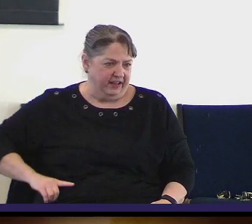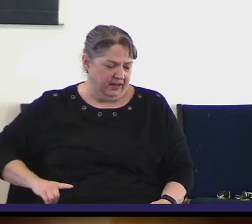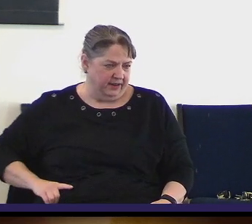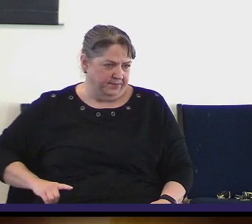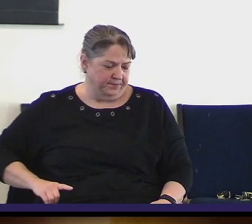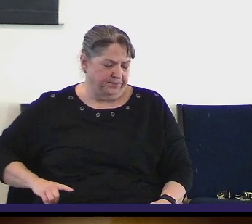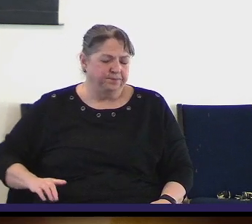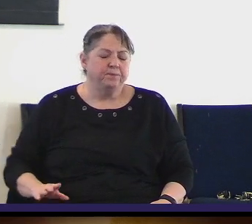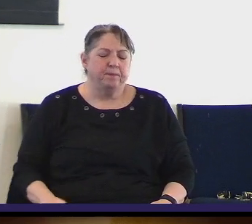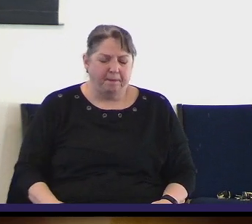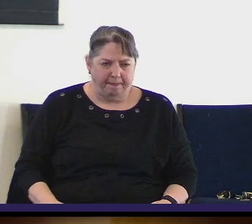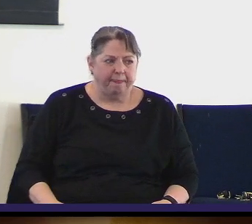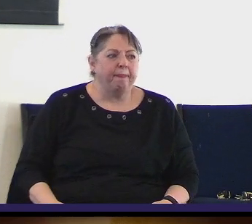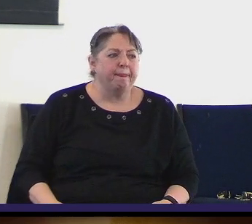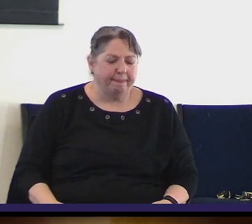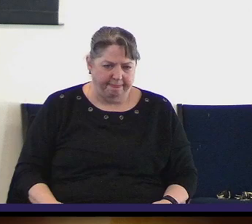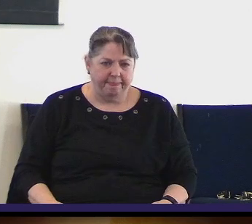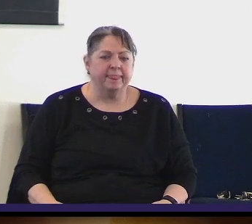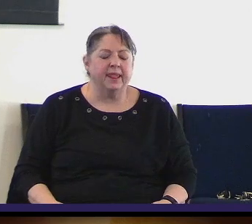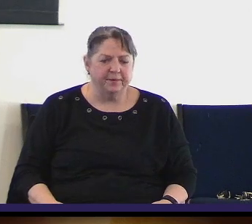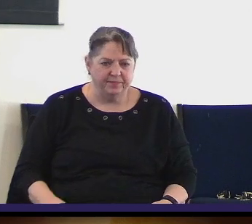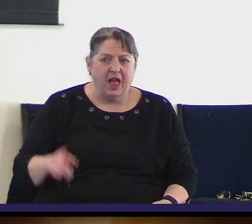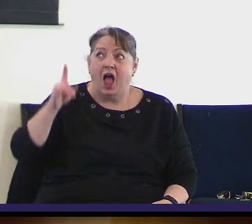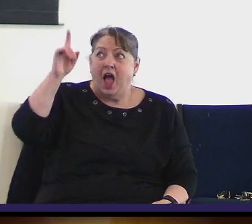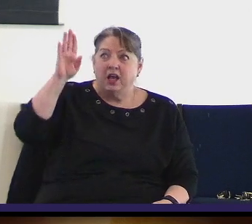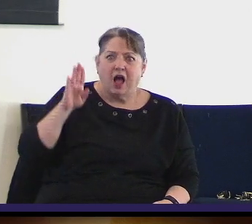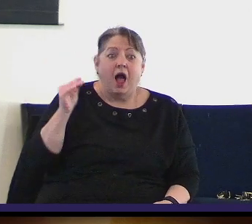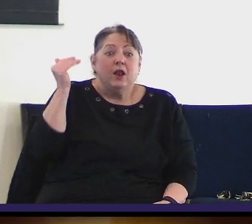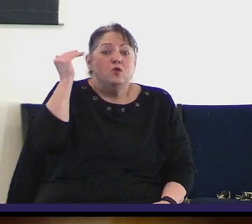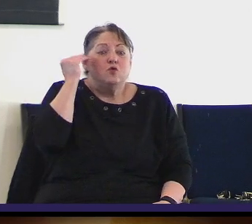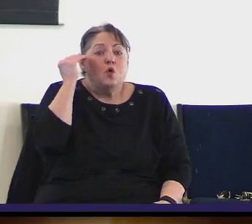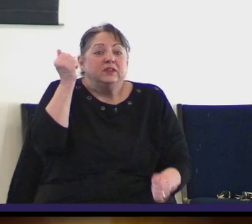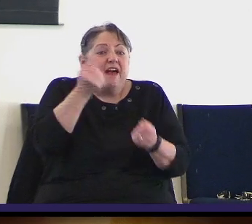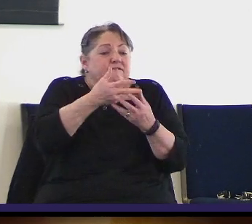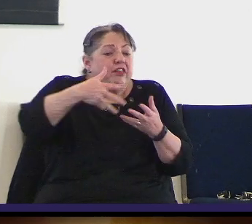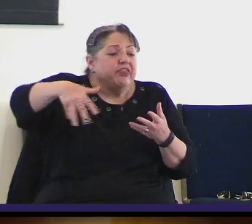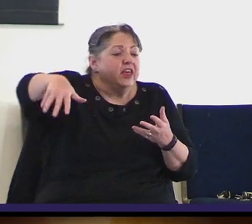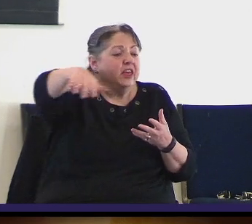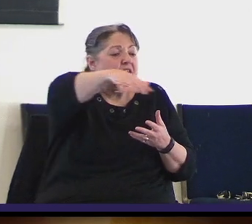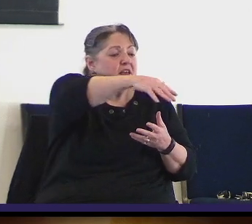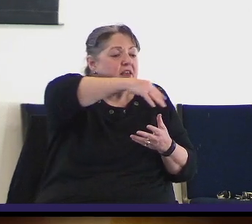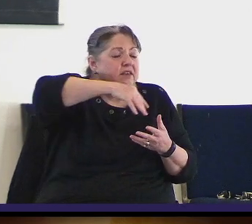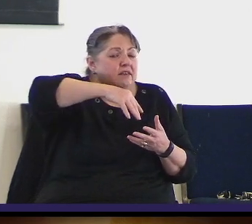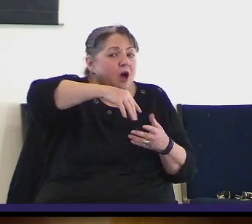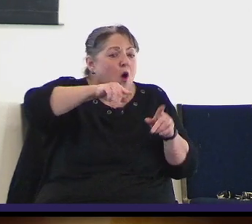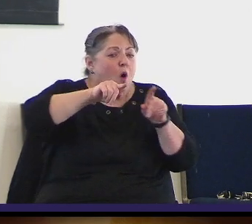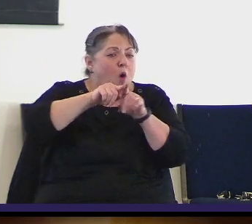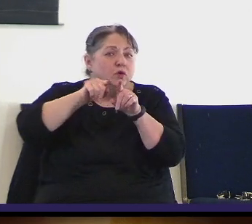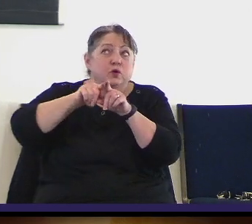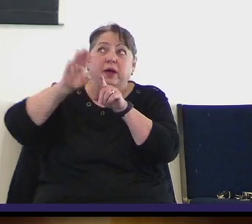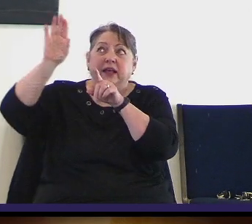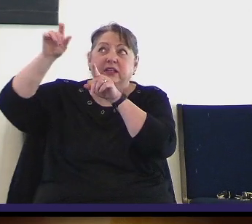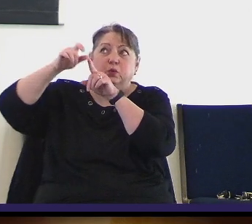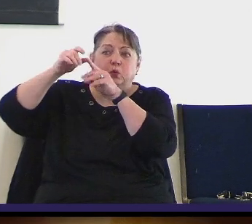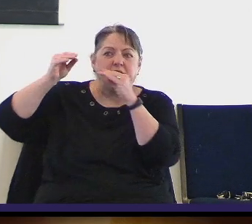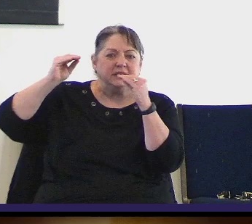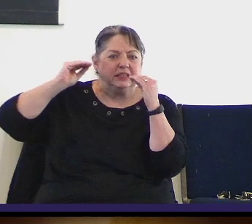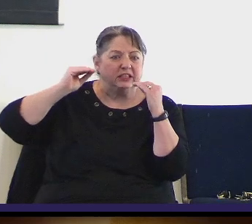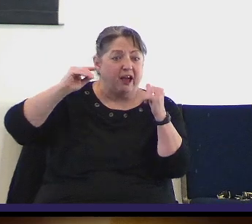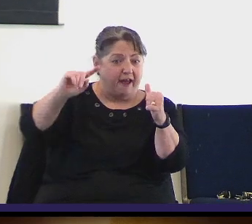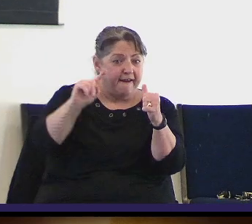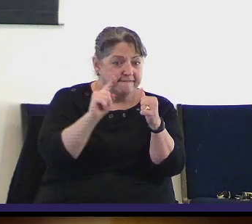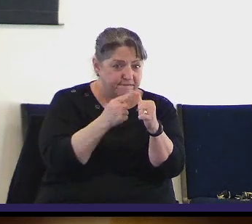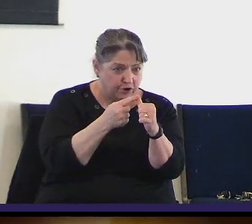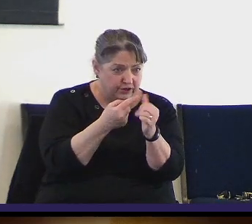faithful to His Word. He knows what's going on. And we're going to trust Him to do that today. Amen? What I want us to do is stand together in prayer.